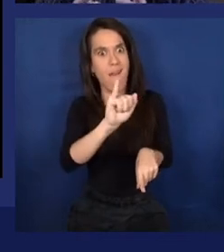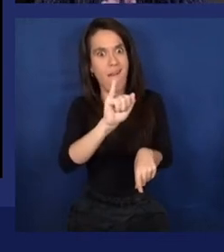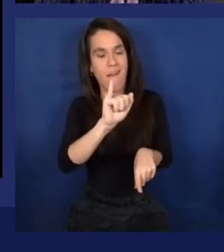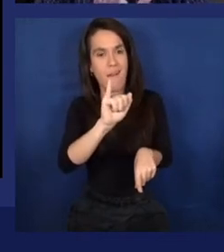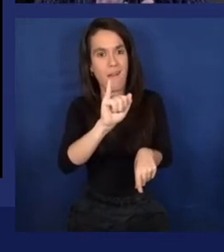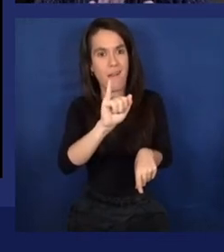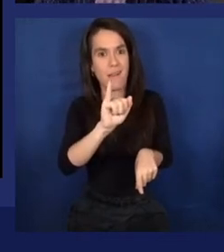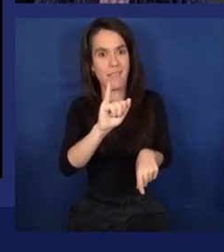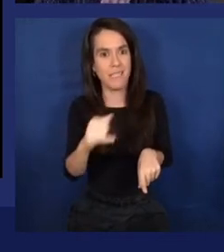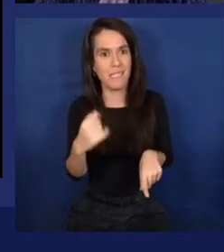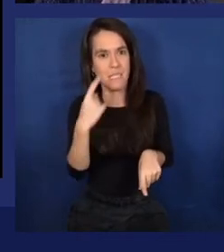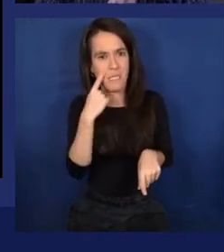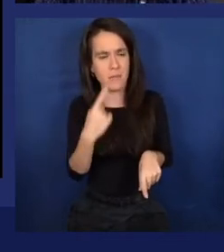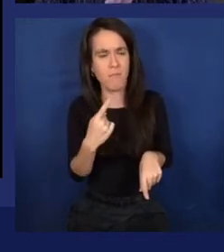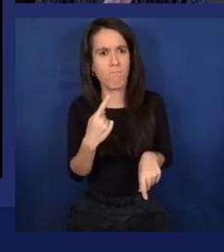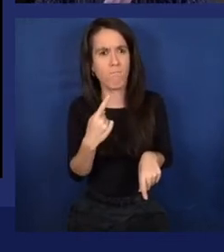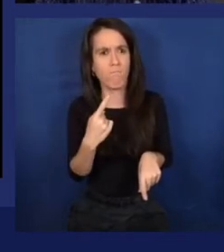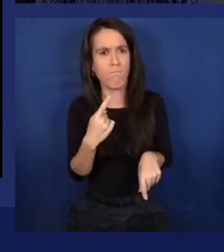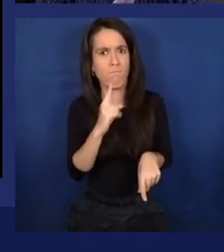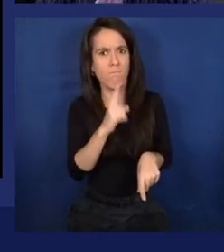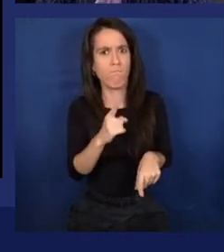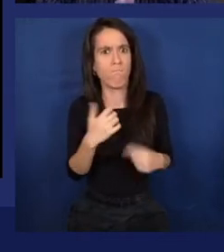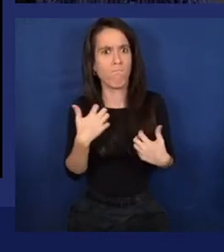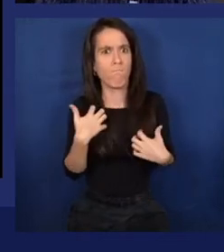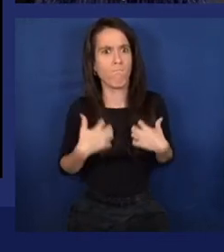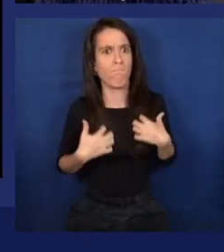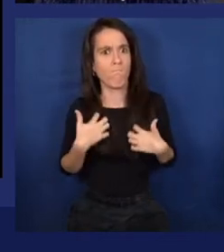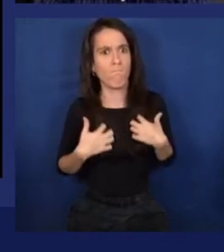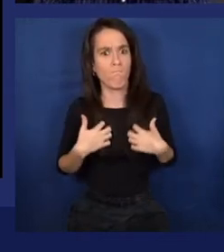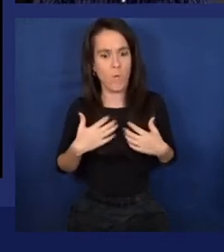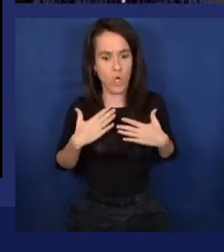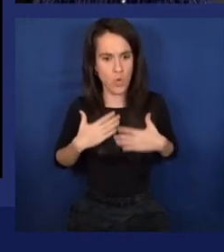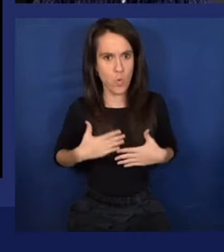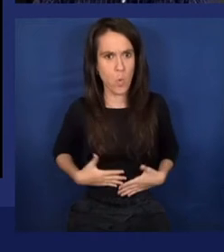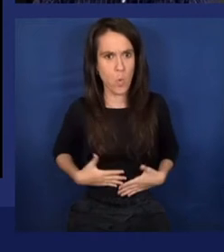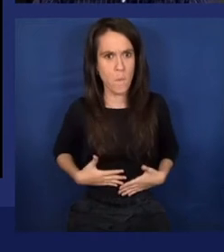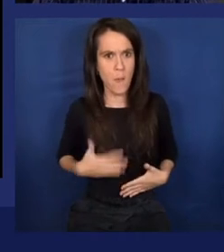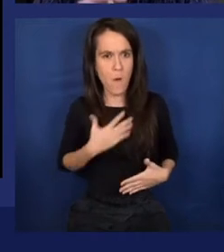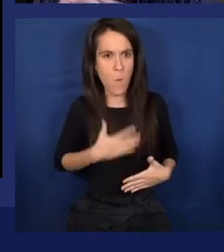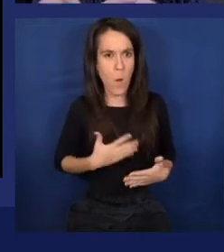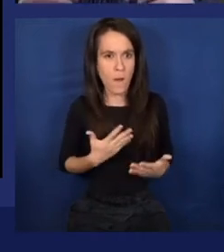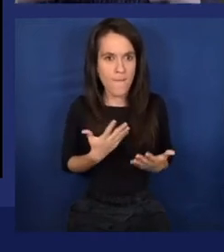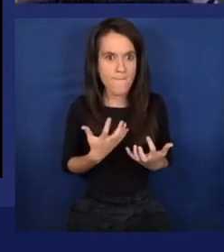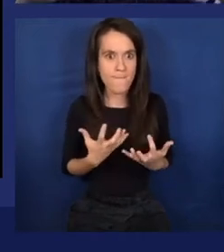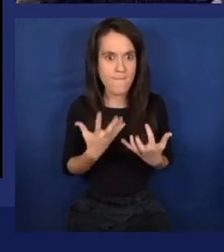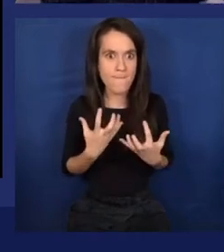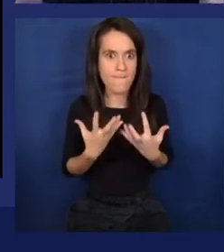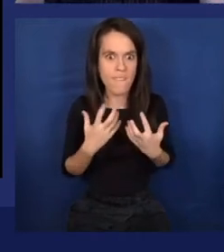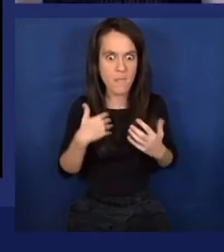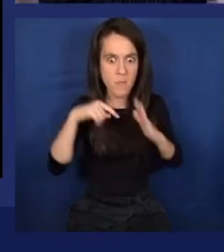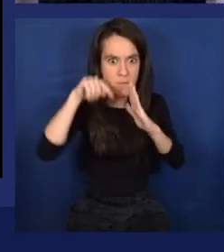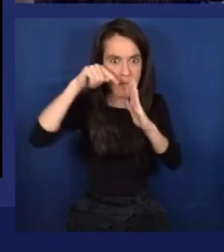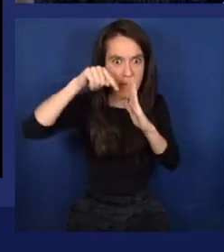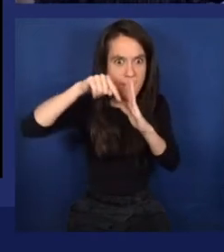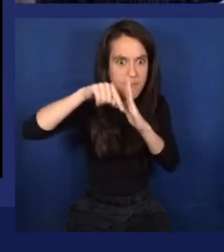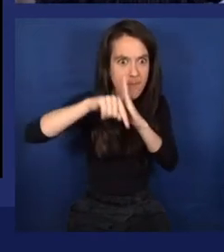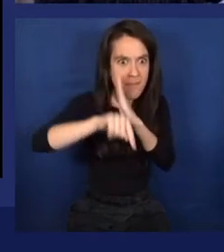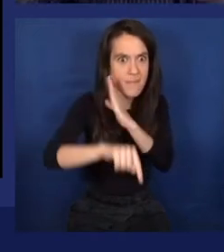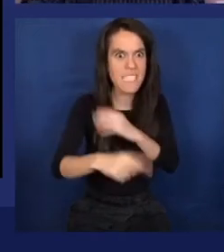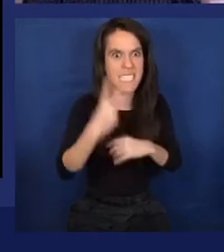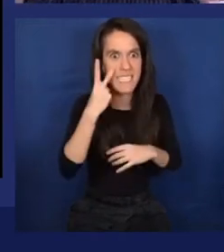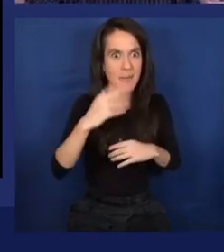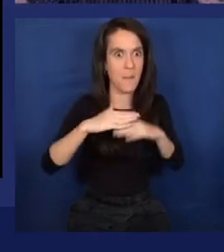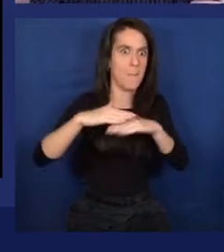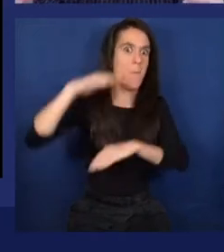pressed against the humans' tendency to anthropomorphize. Fundamentally, humans sort of look for